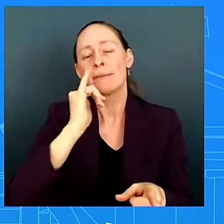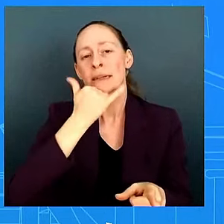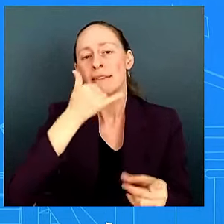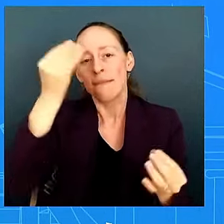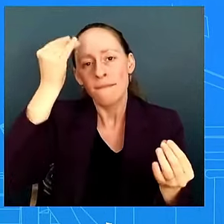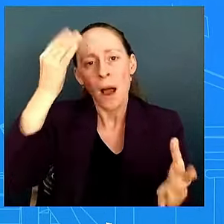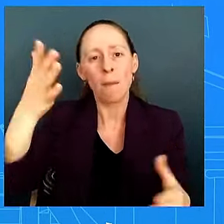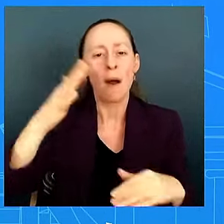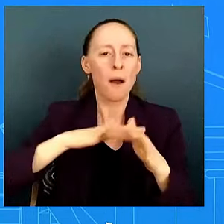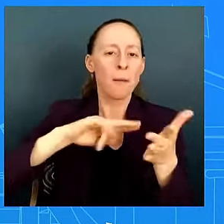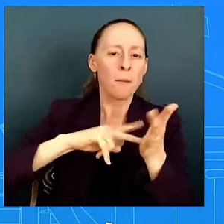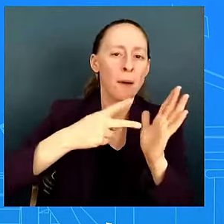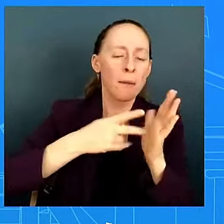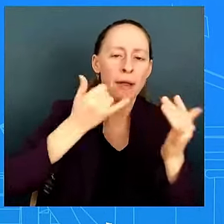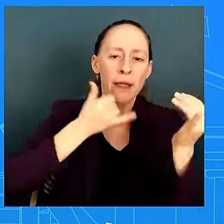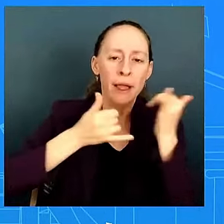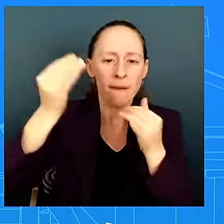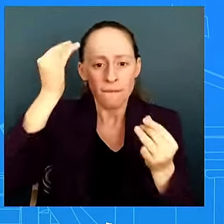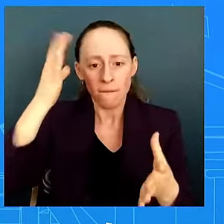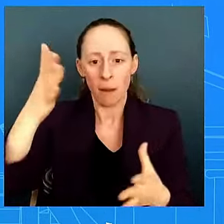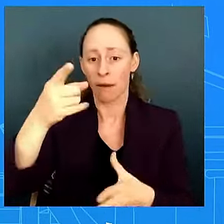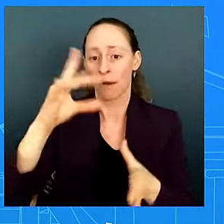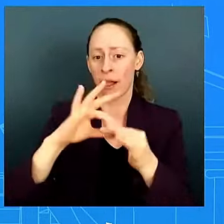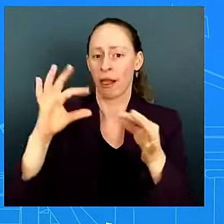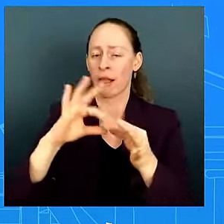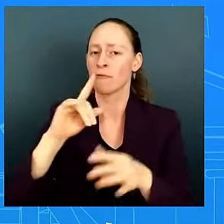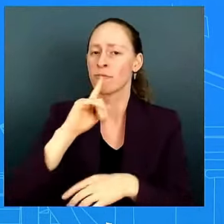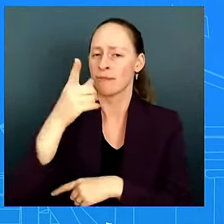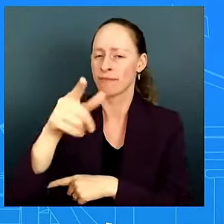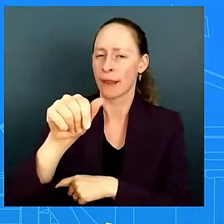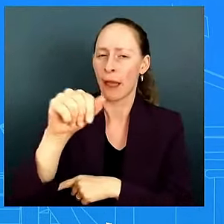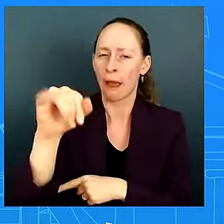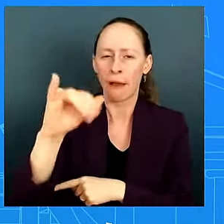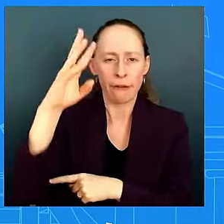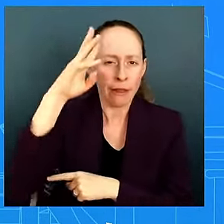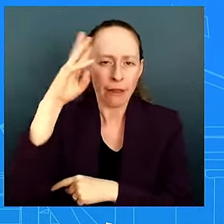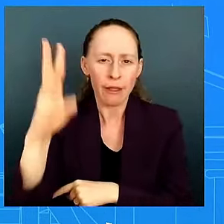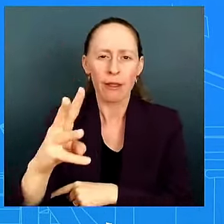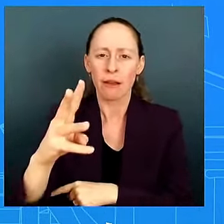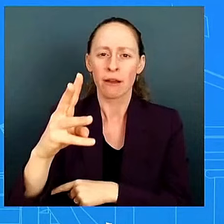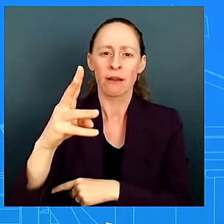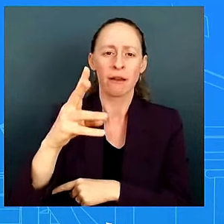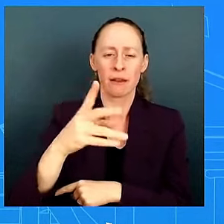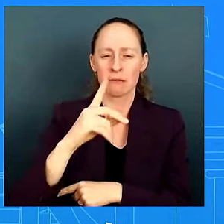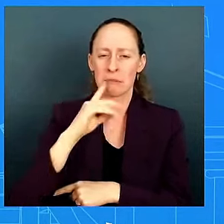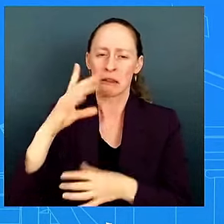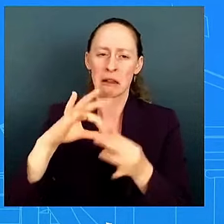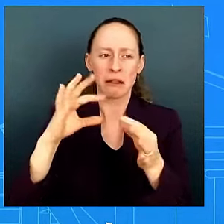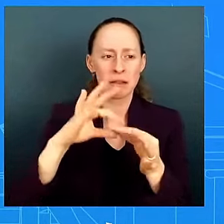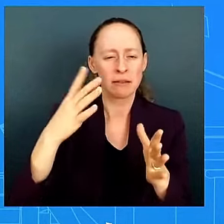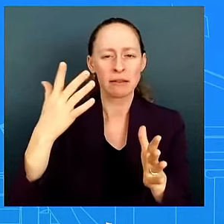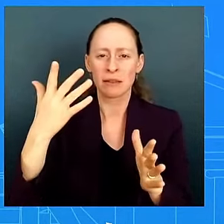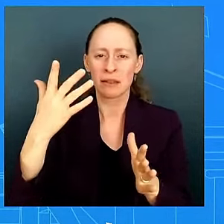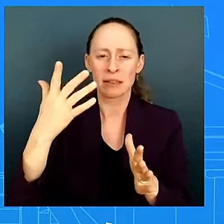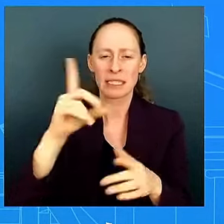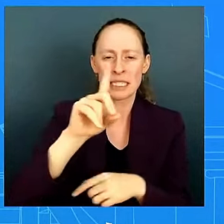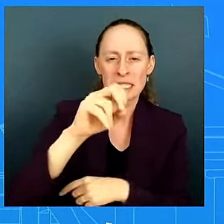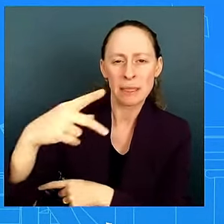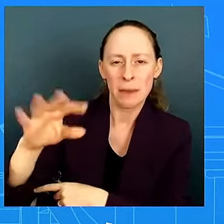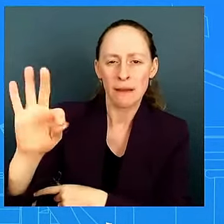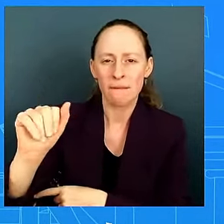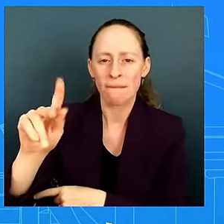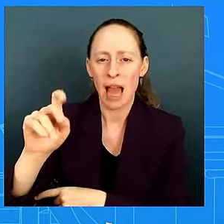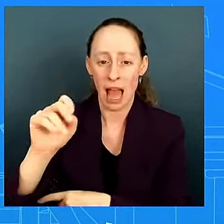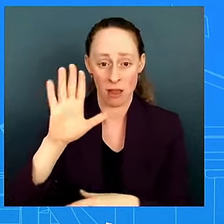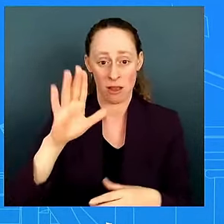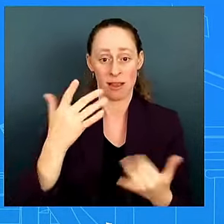intelligence um calling it deep fakes do you have any regret over using that language not at all not at all and let me be